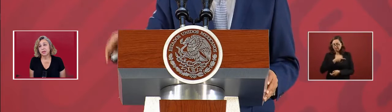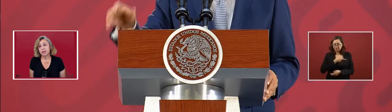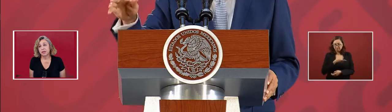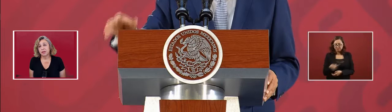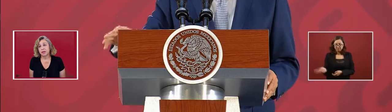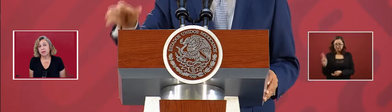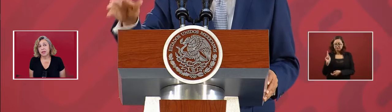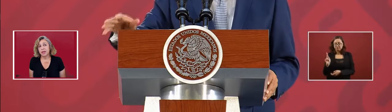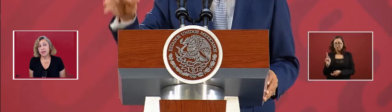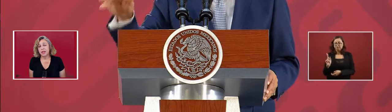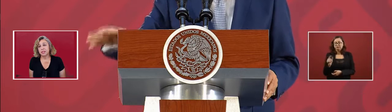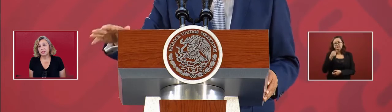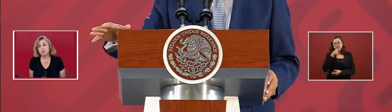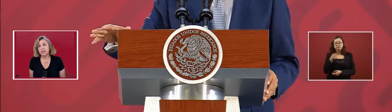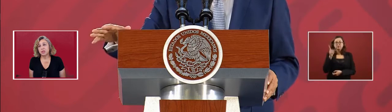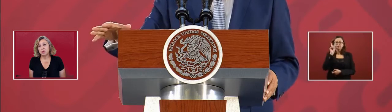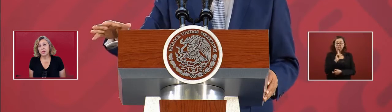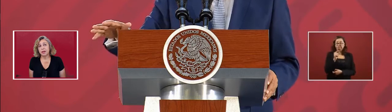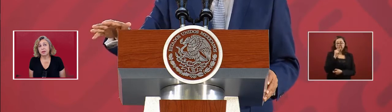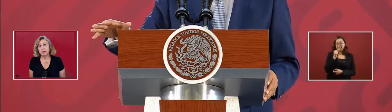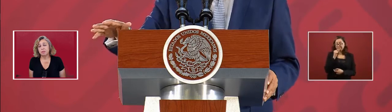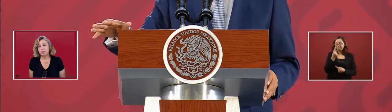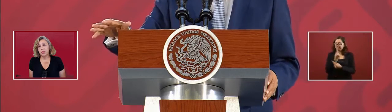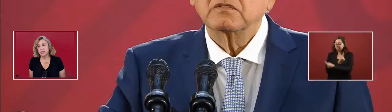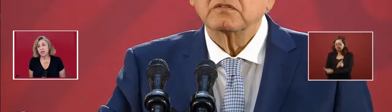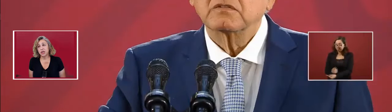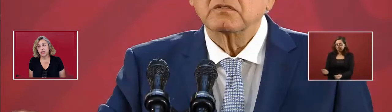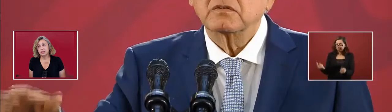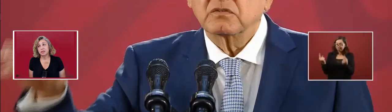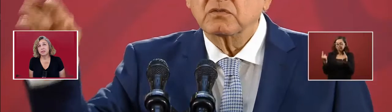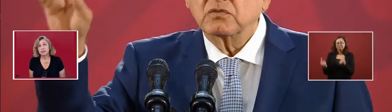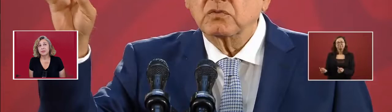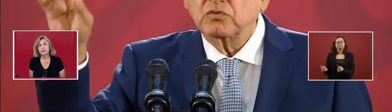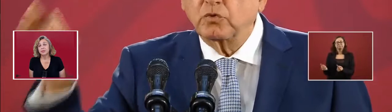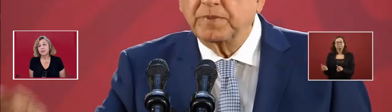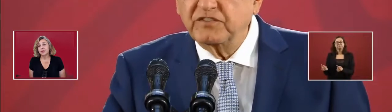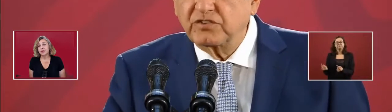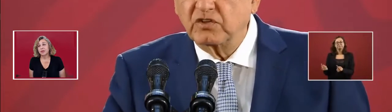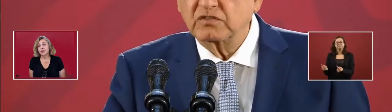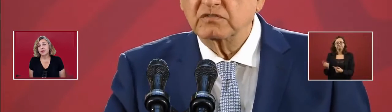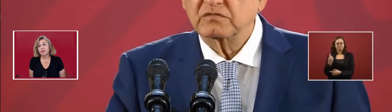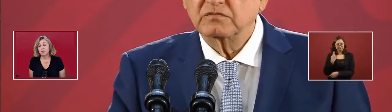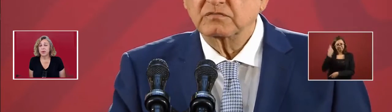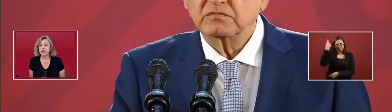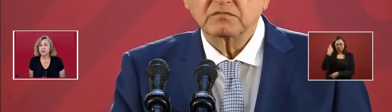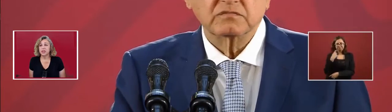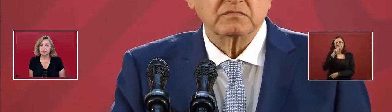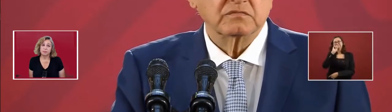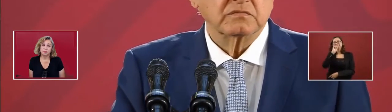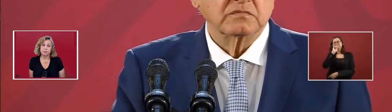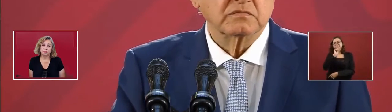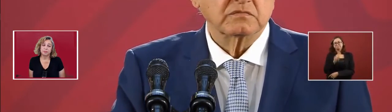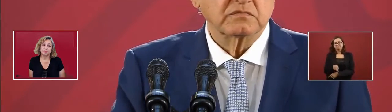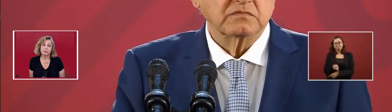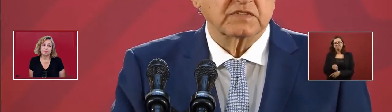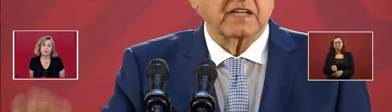in a special way, boys and girls, their pension